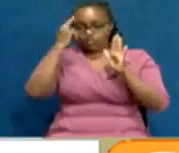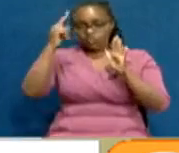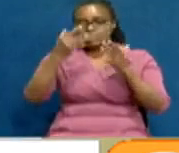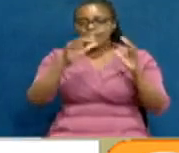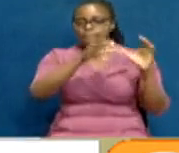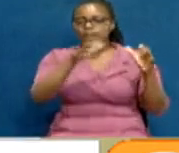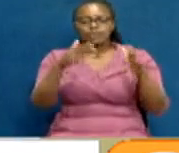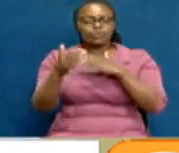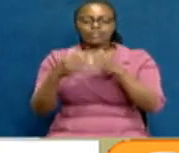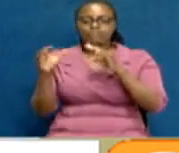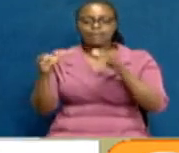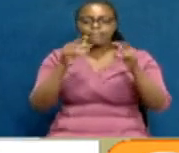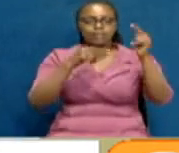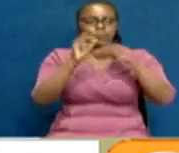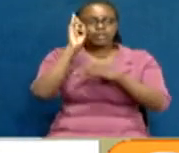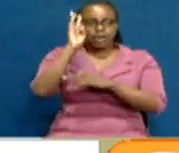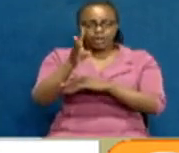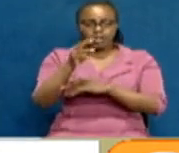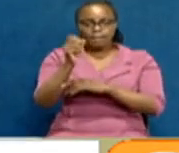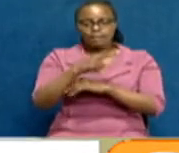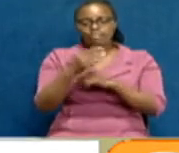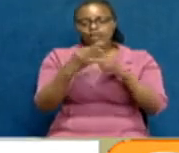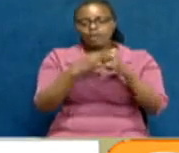party, whichever party wins on August 9th. is This scorecard this is scorecard this scorecard